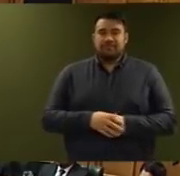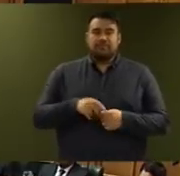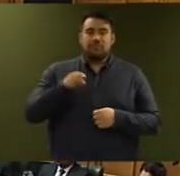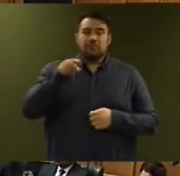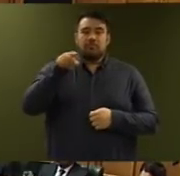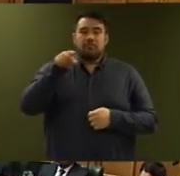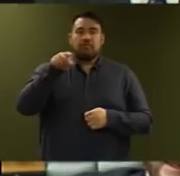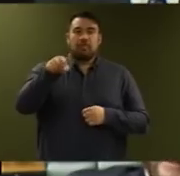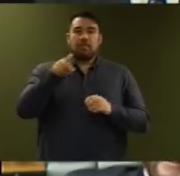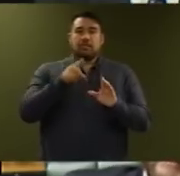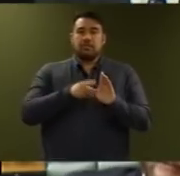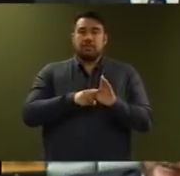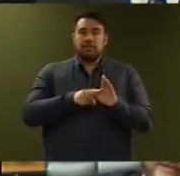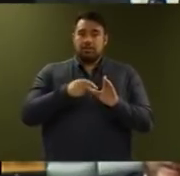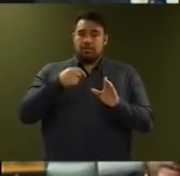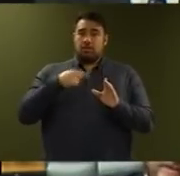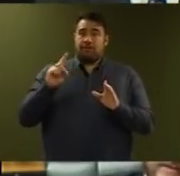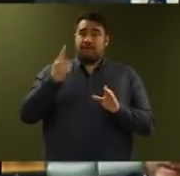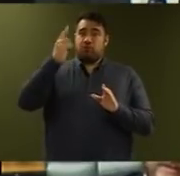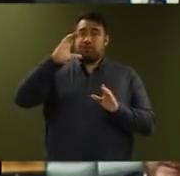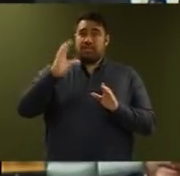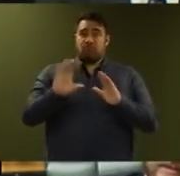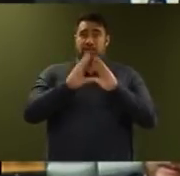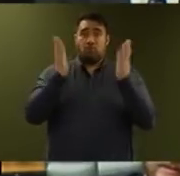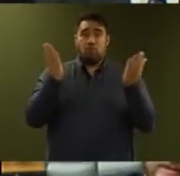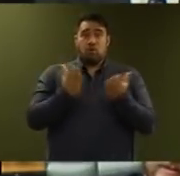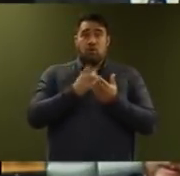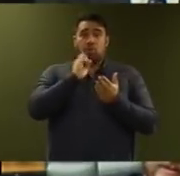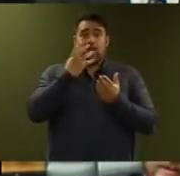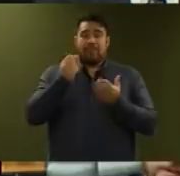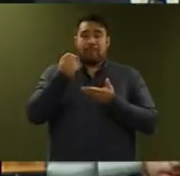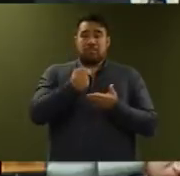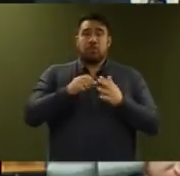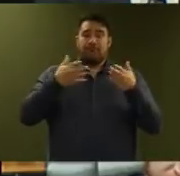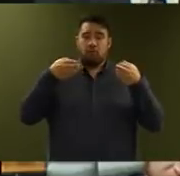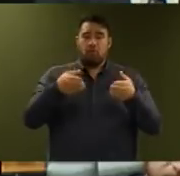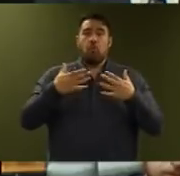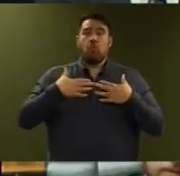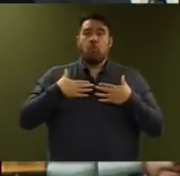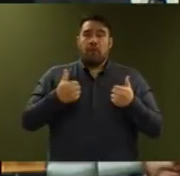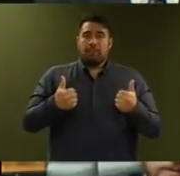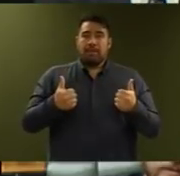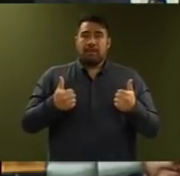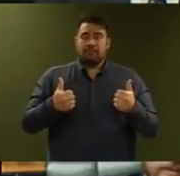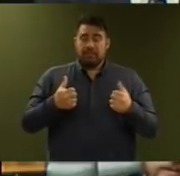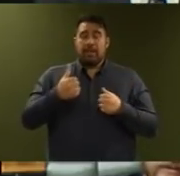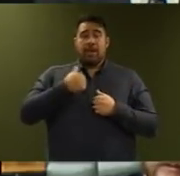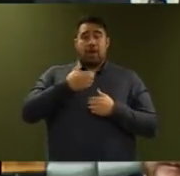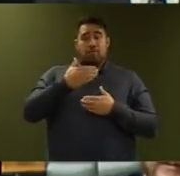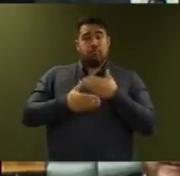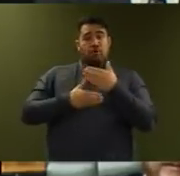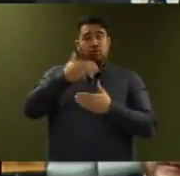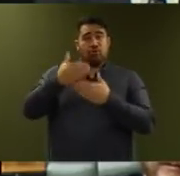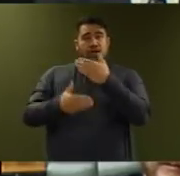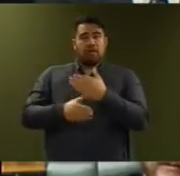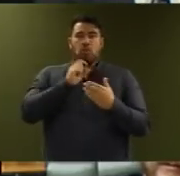the first nation in the world to deliver a wellbeing Budget, reporting our annual progress against a range of measures that